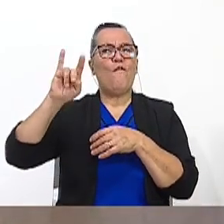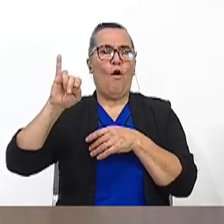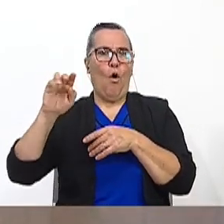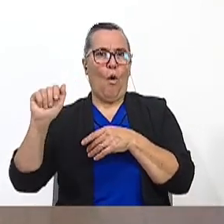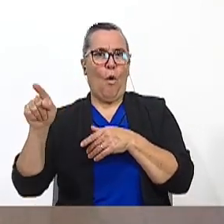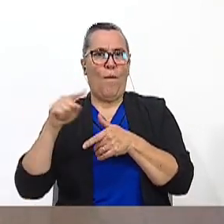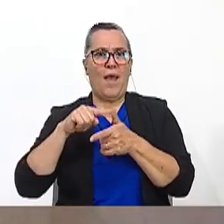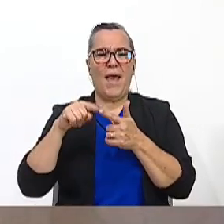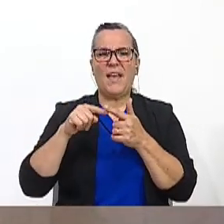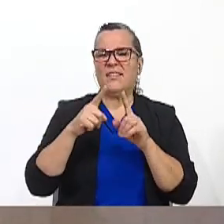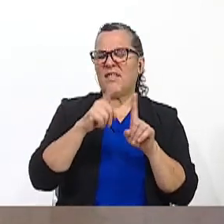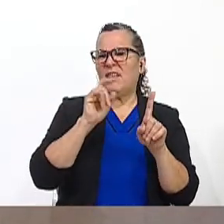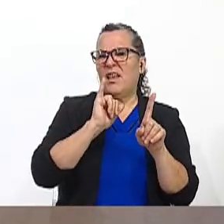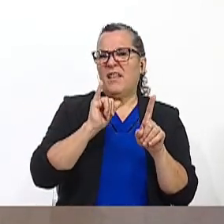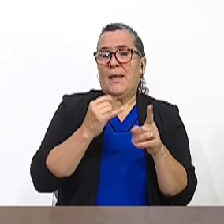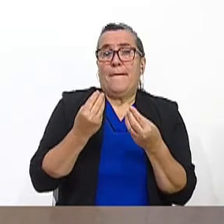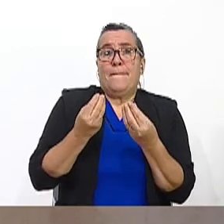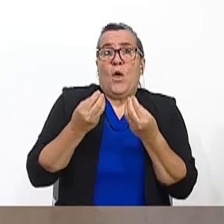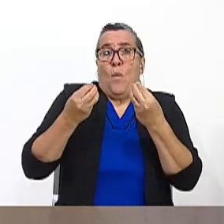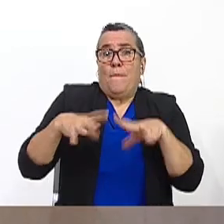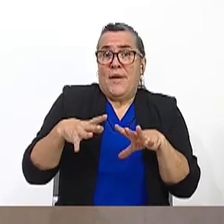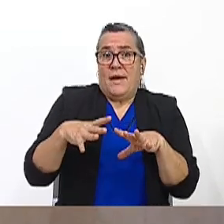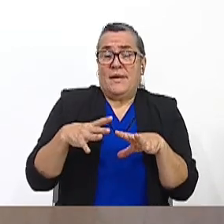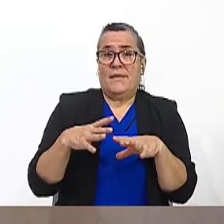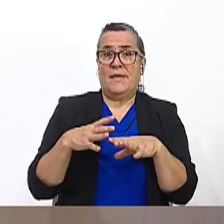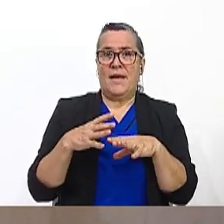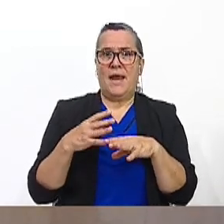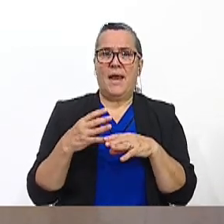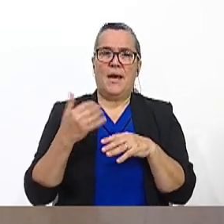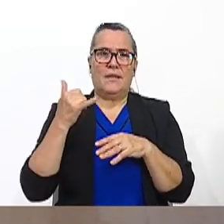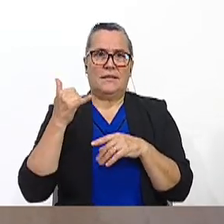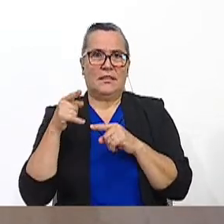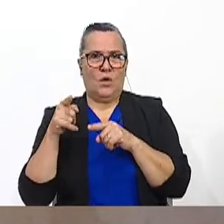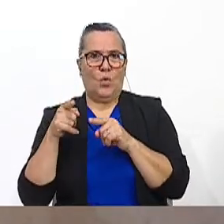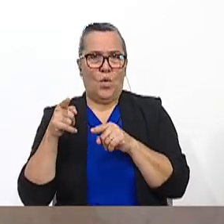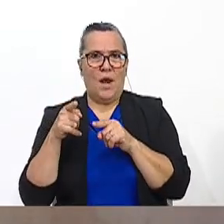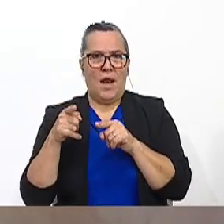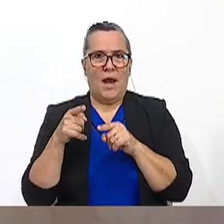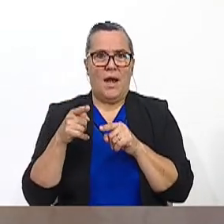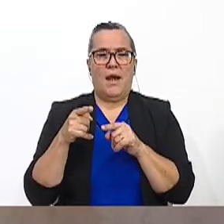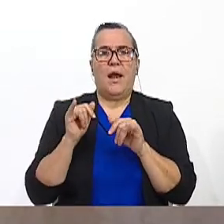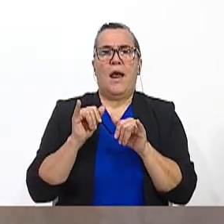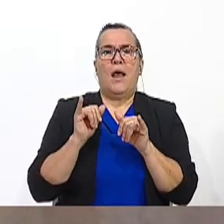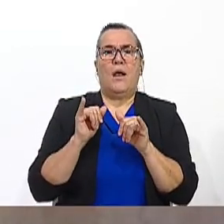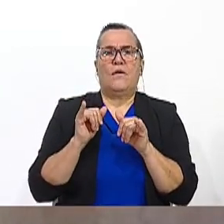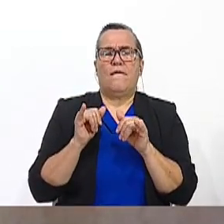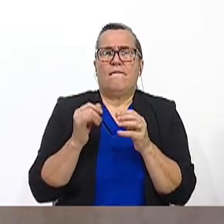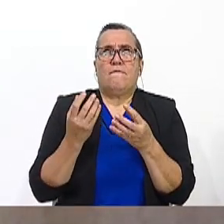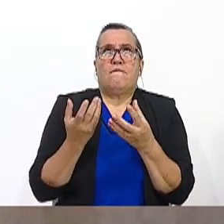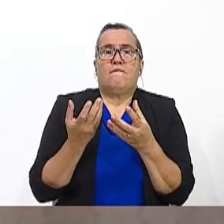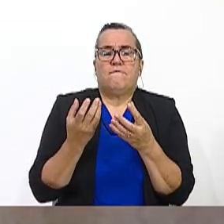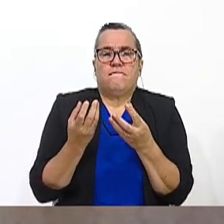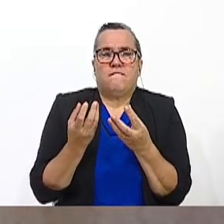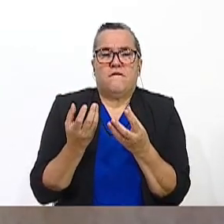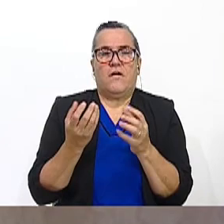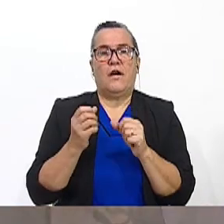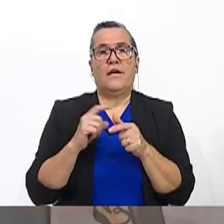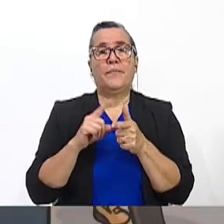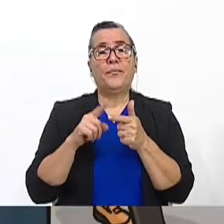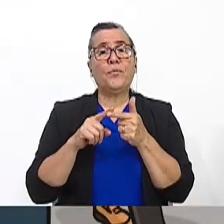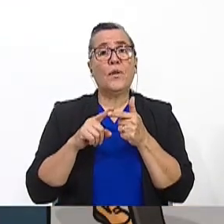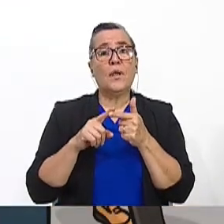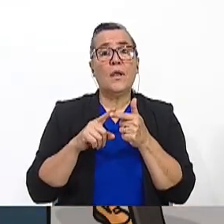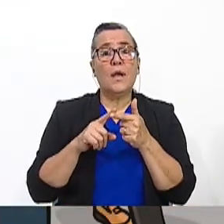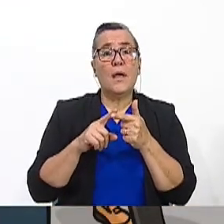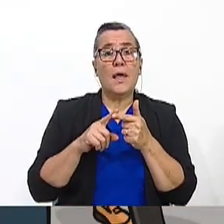term comes from, no mobile phone phobia. It happens when a person feels a terrible fear of losing their cell phone. They